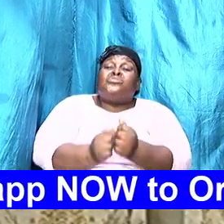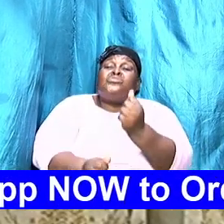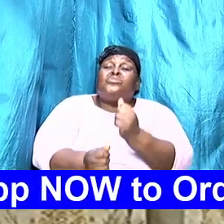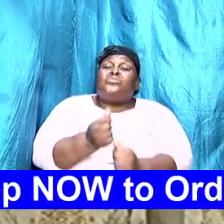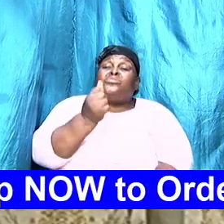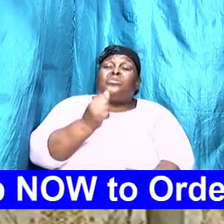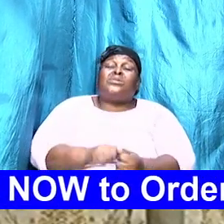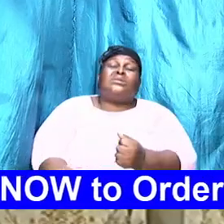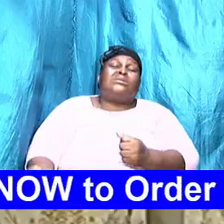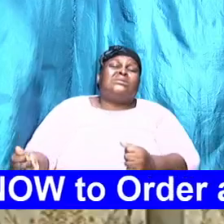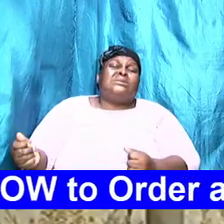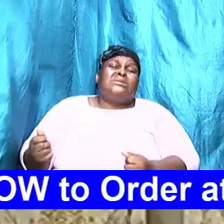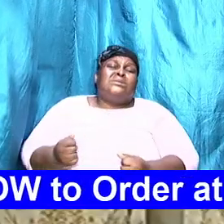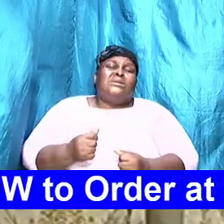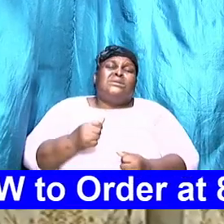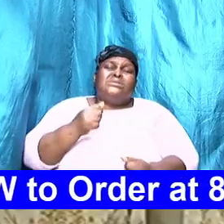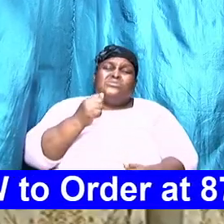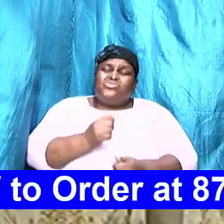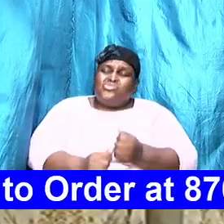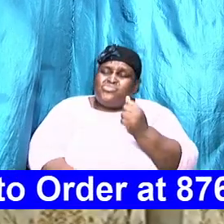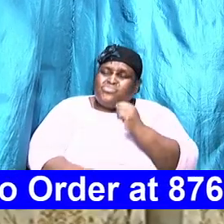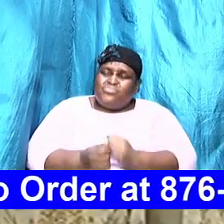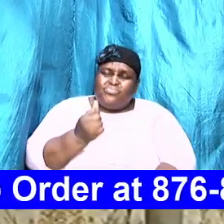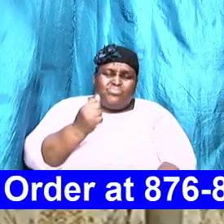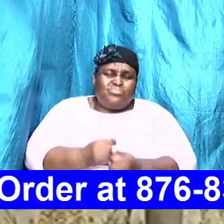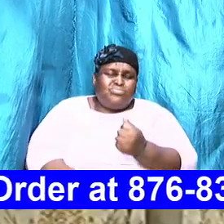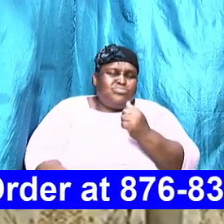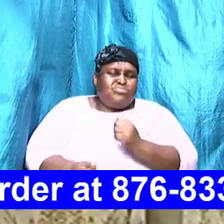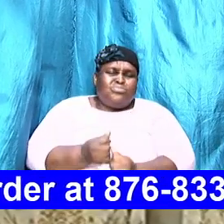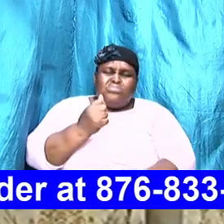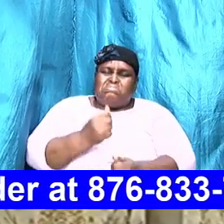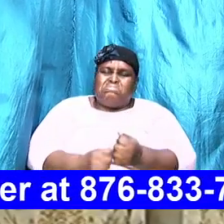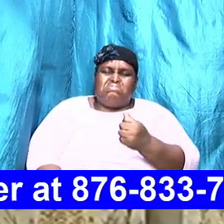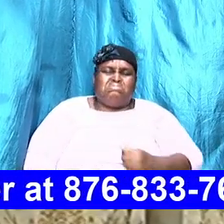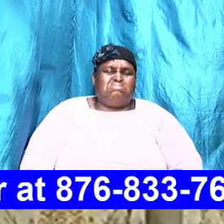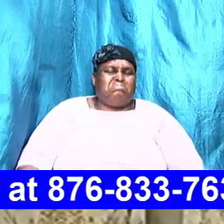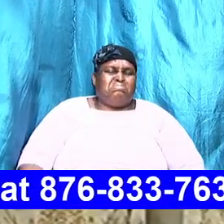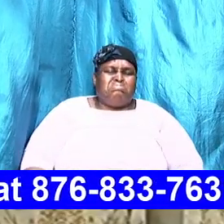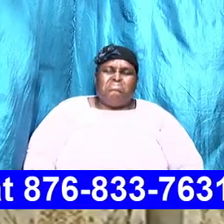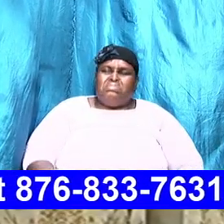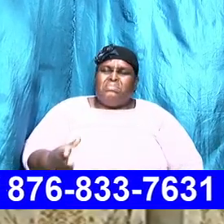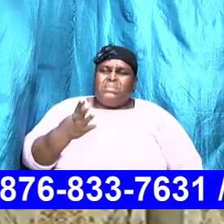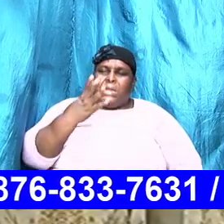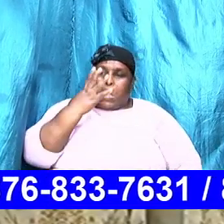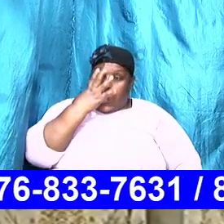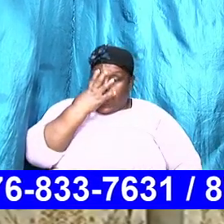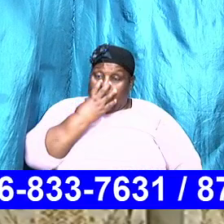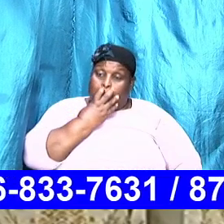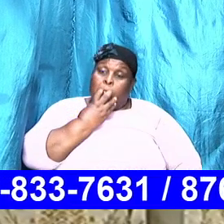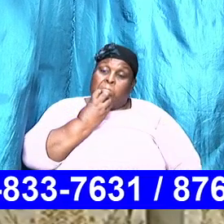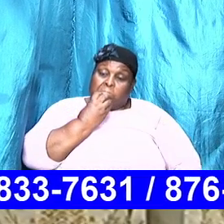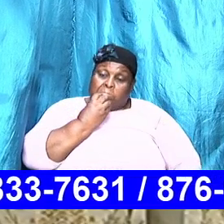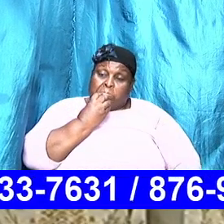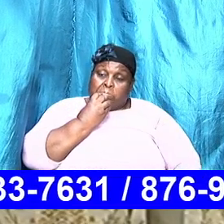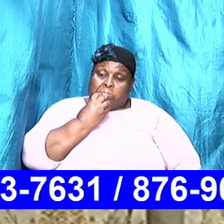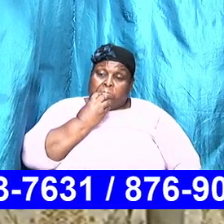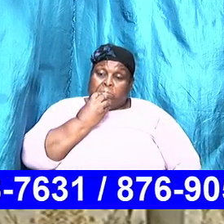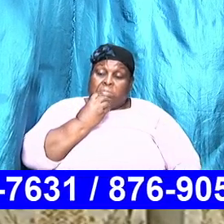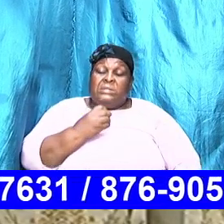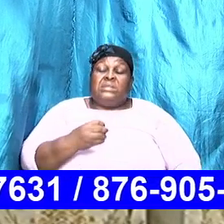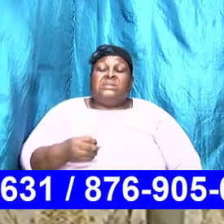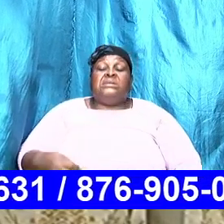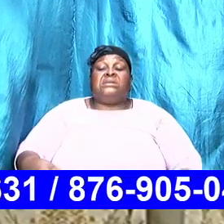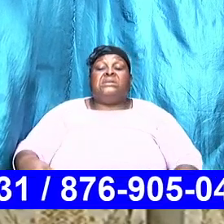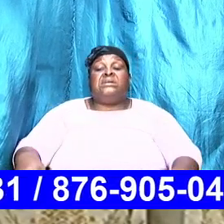mess up, paint ugly, an institution that God